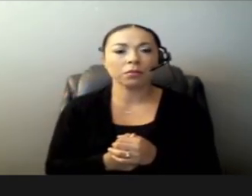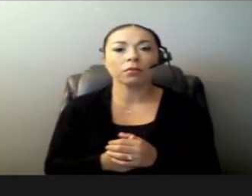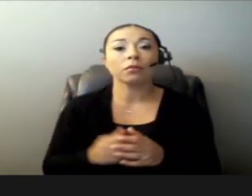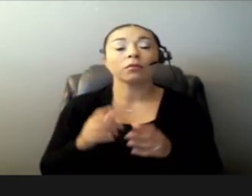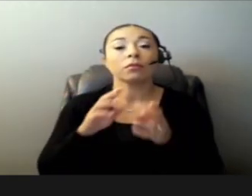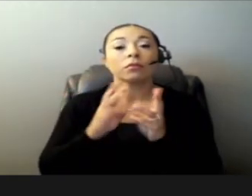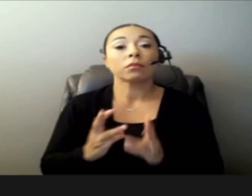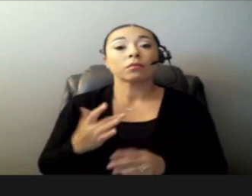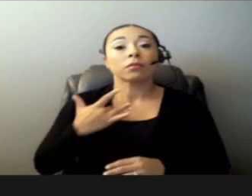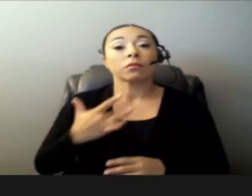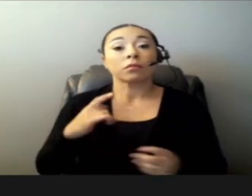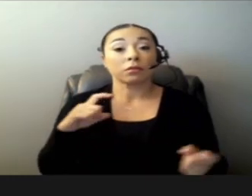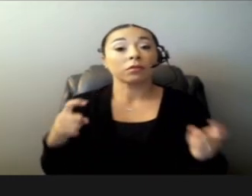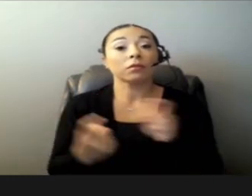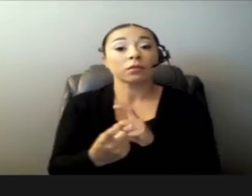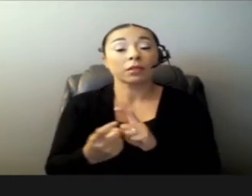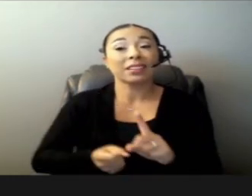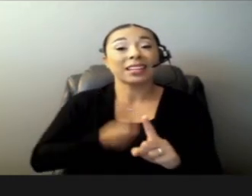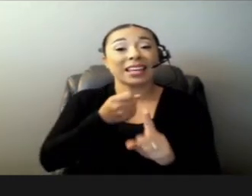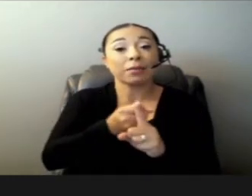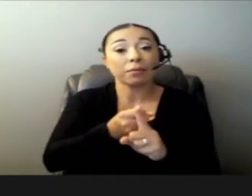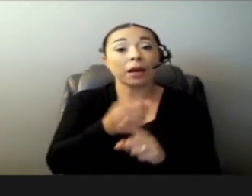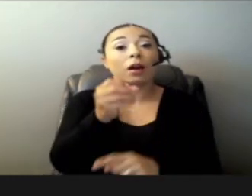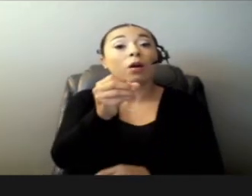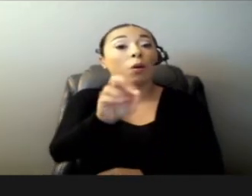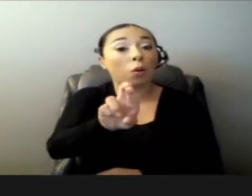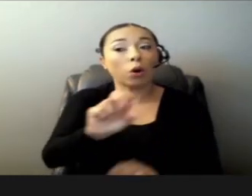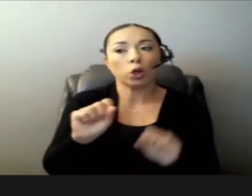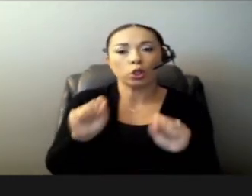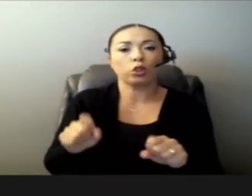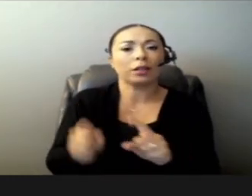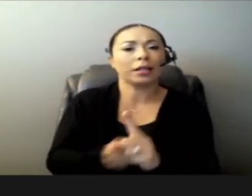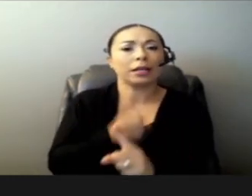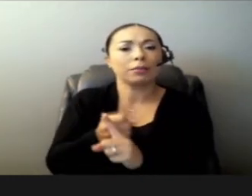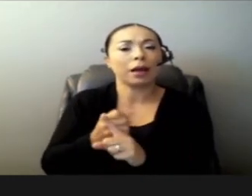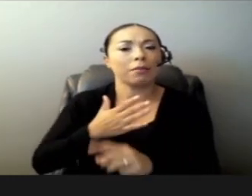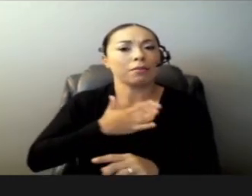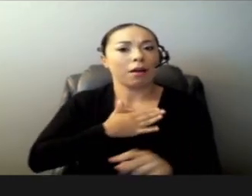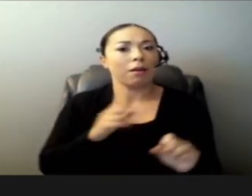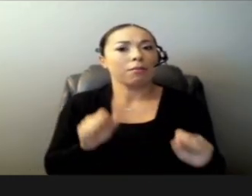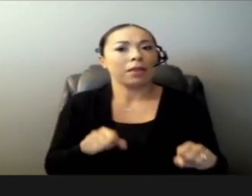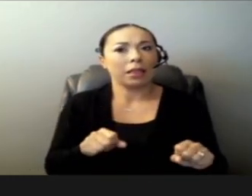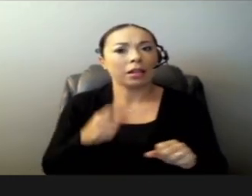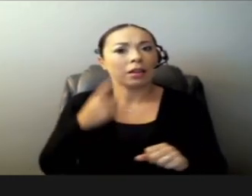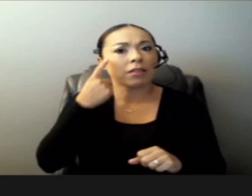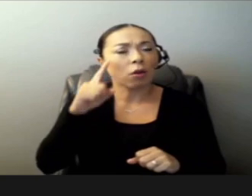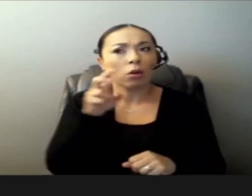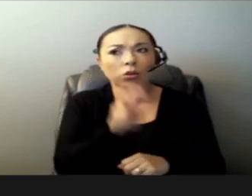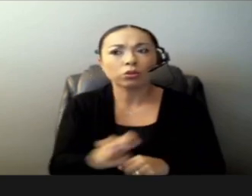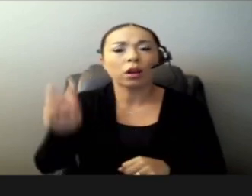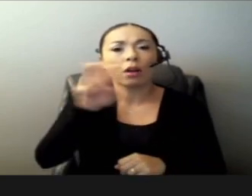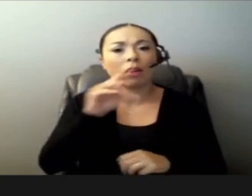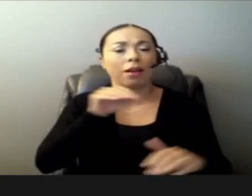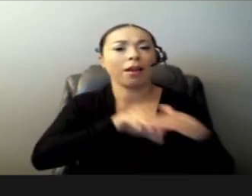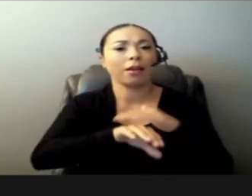has impacted or could impact my ability to travel and access services.